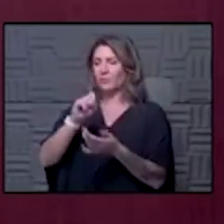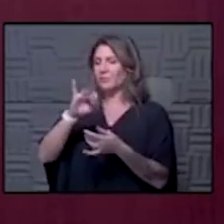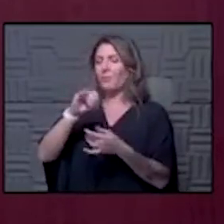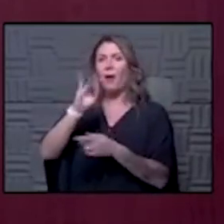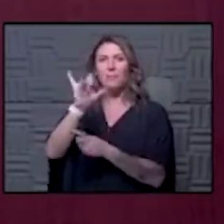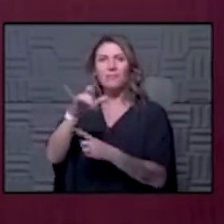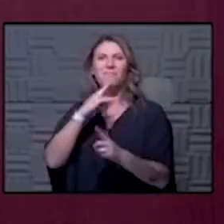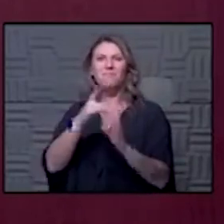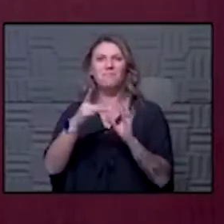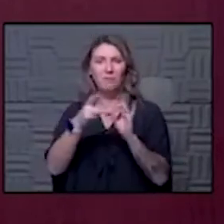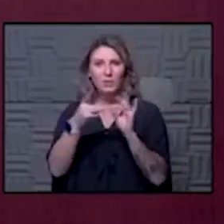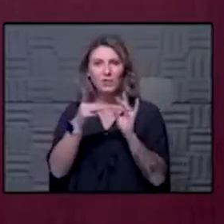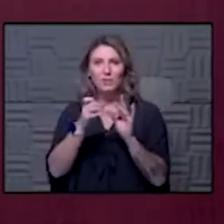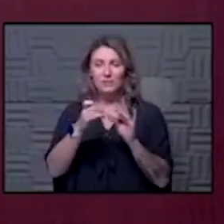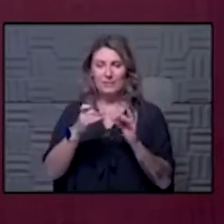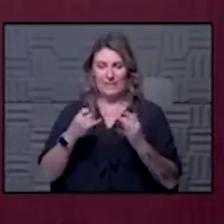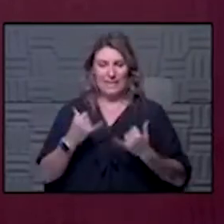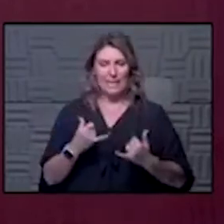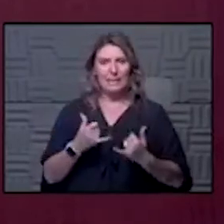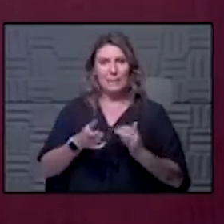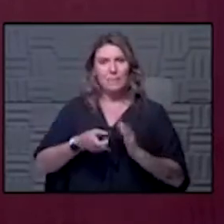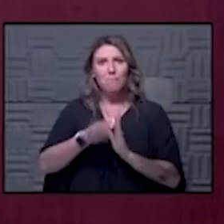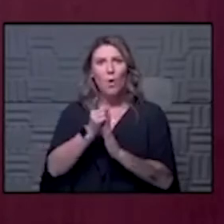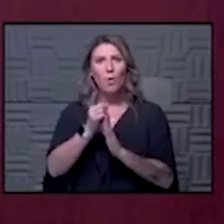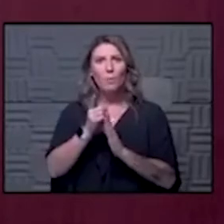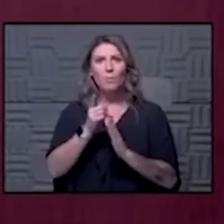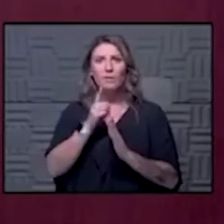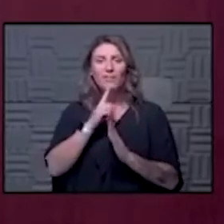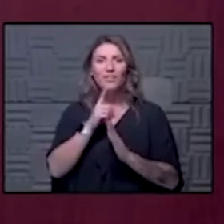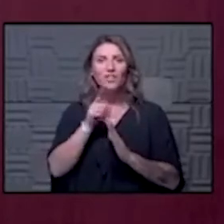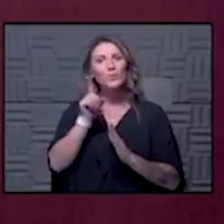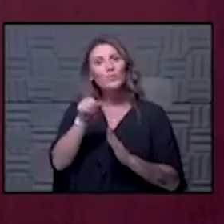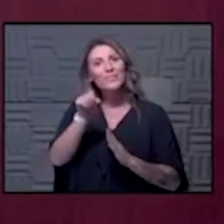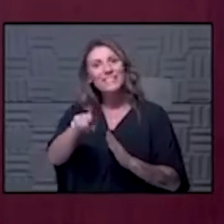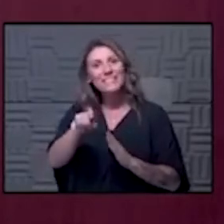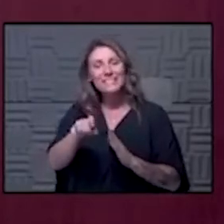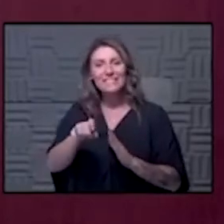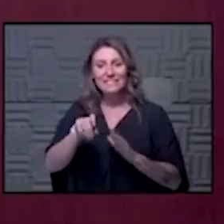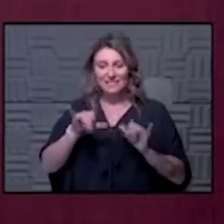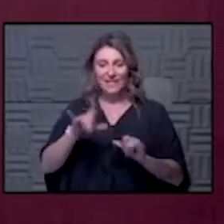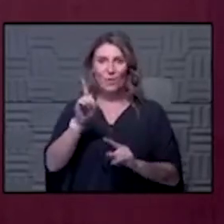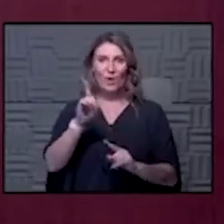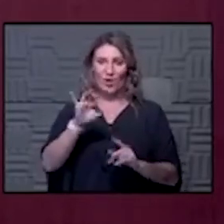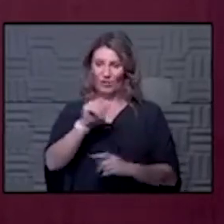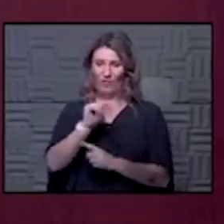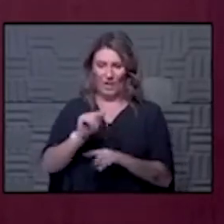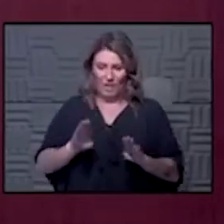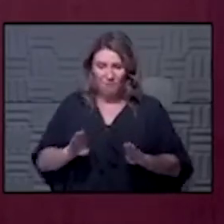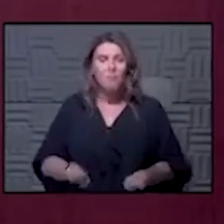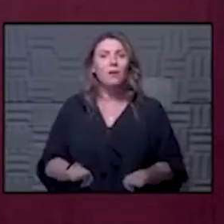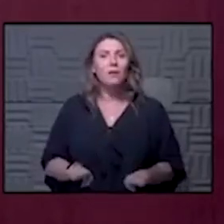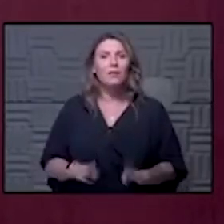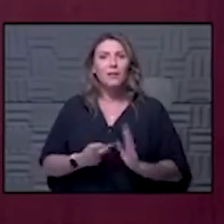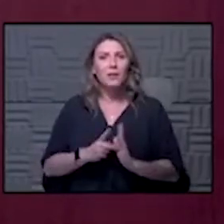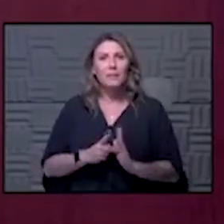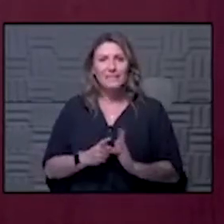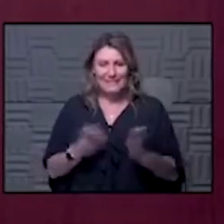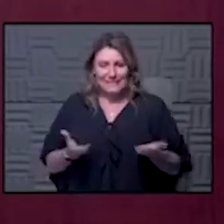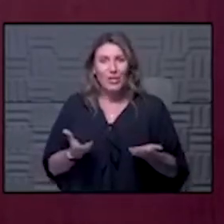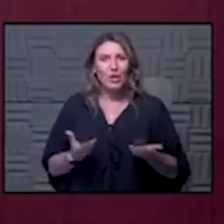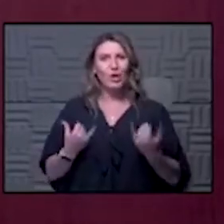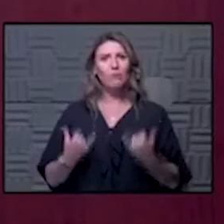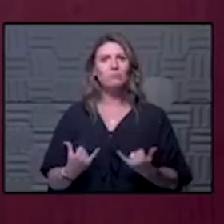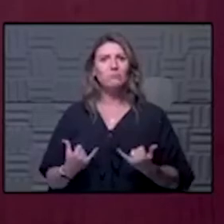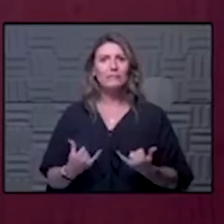moment i heard someone say once that i really liked be where your feet are and i think that that is really speaks to the not